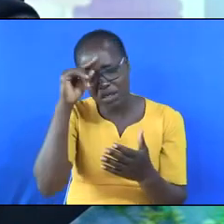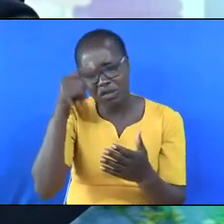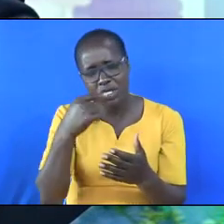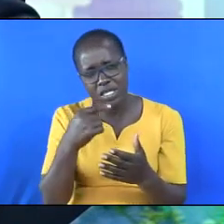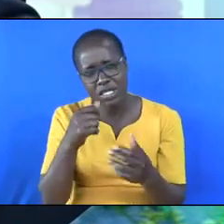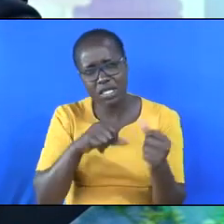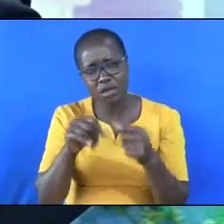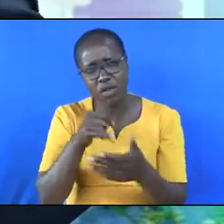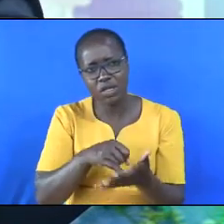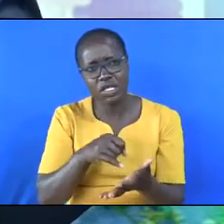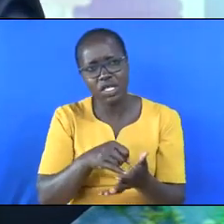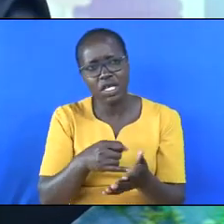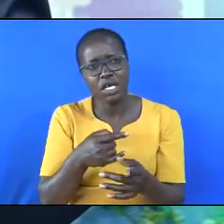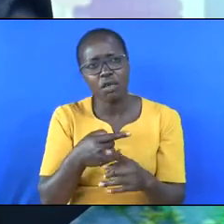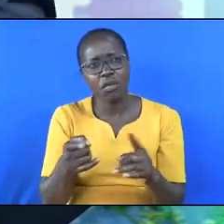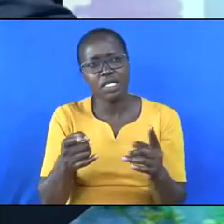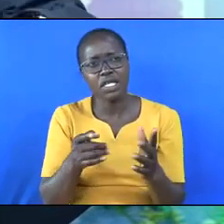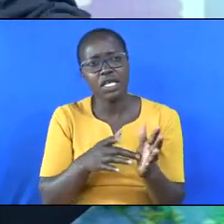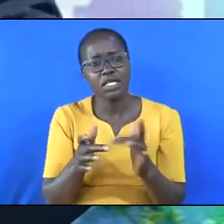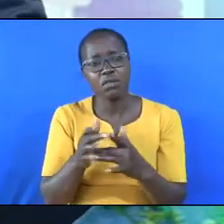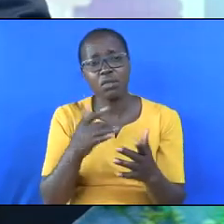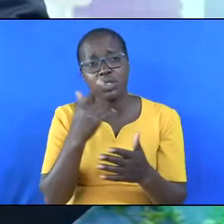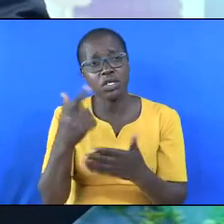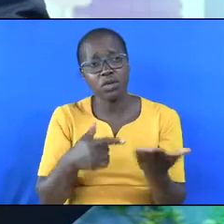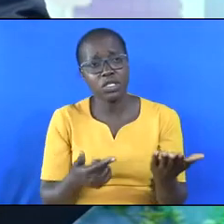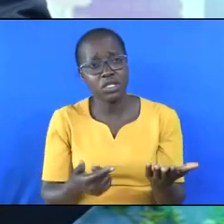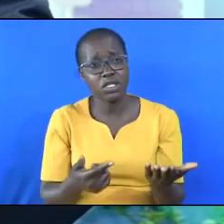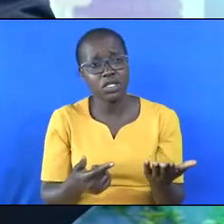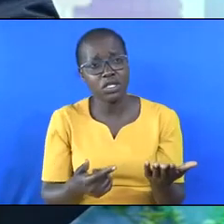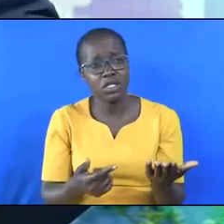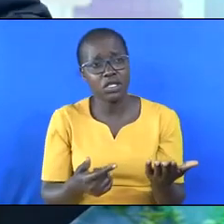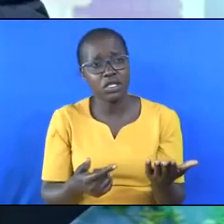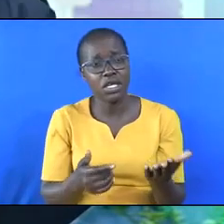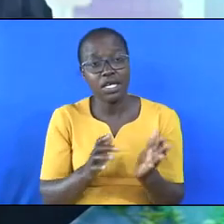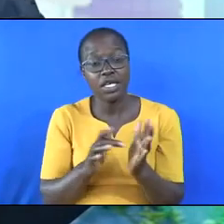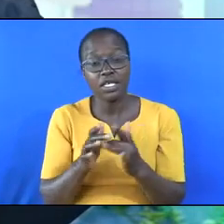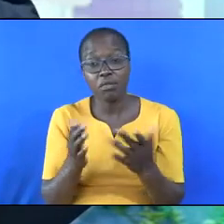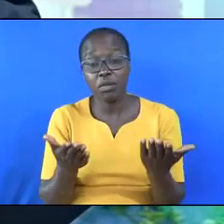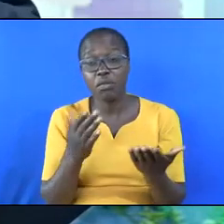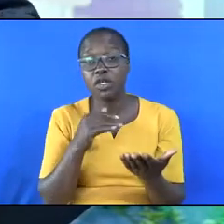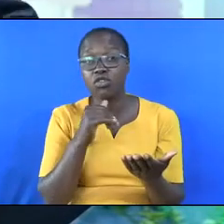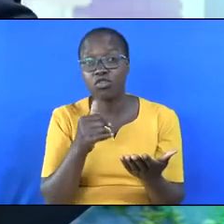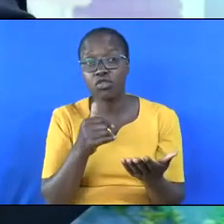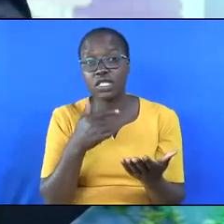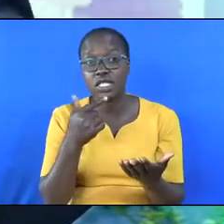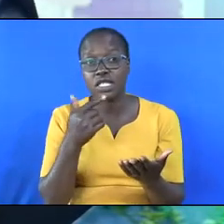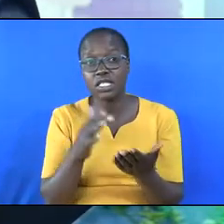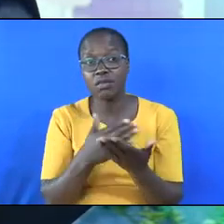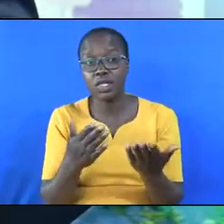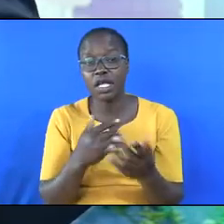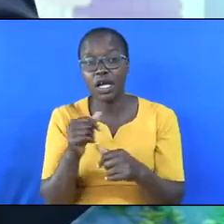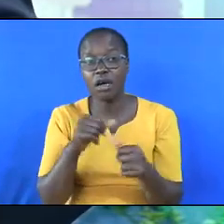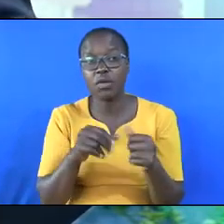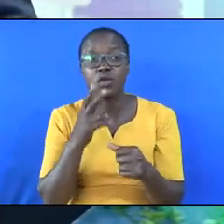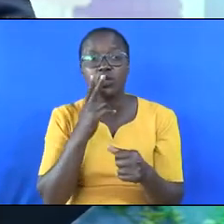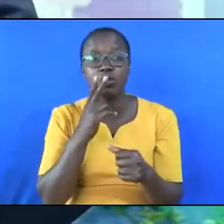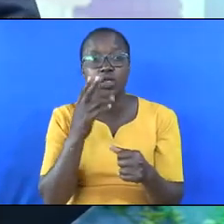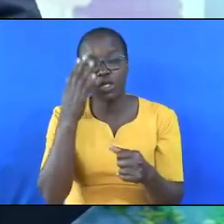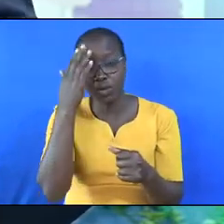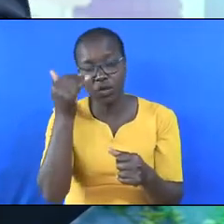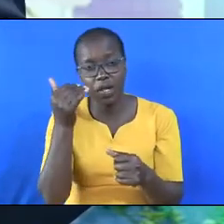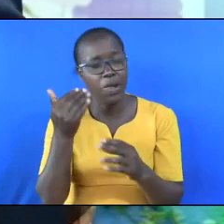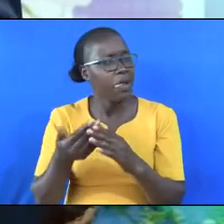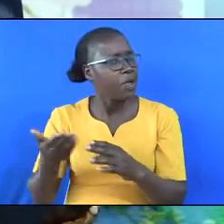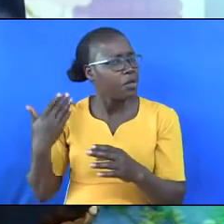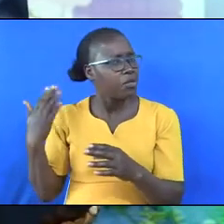says about it. What does the Bible say about cigarettes? The Bible may not say something about smoking because people